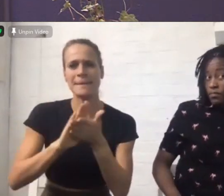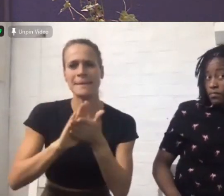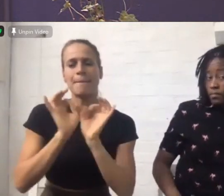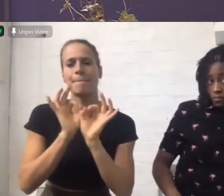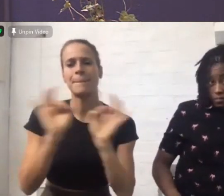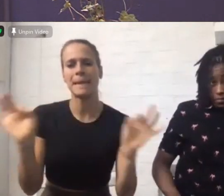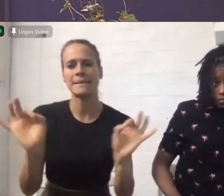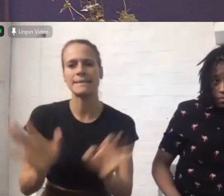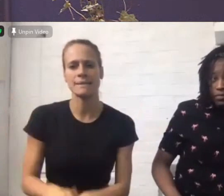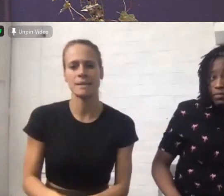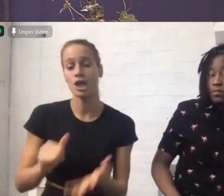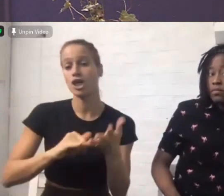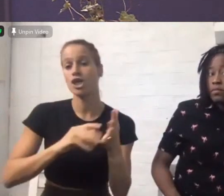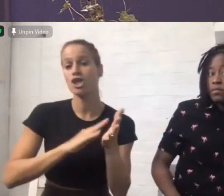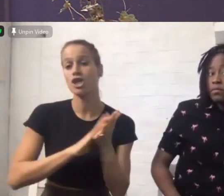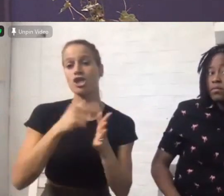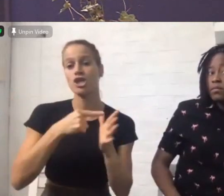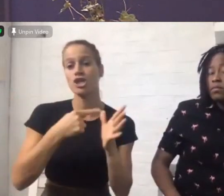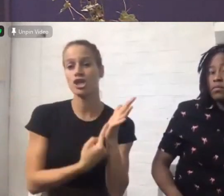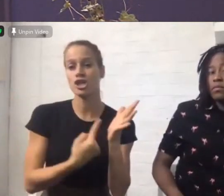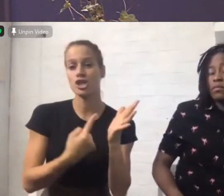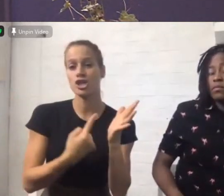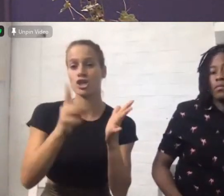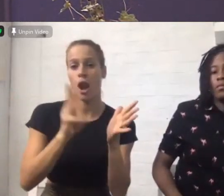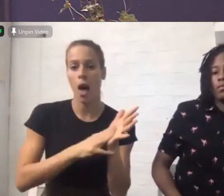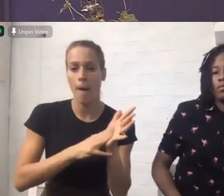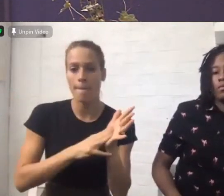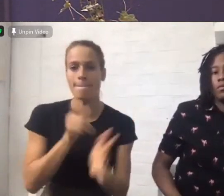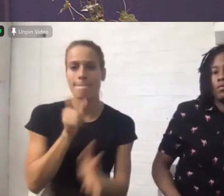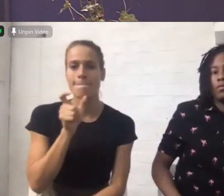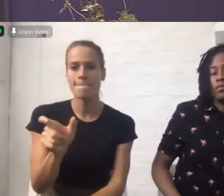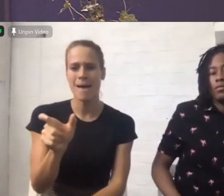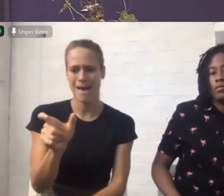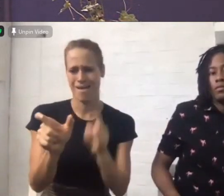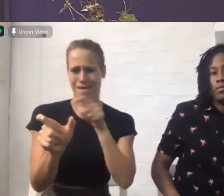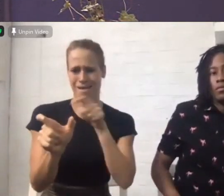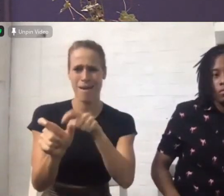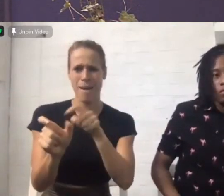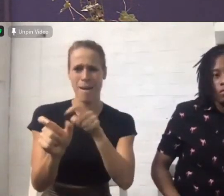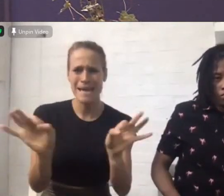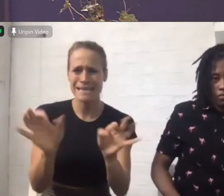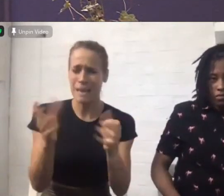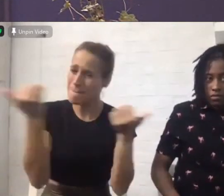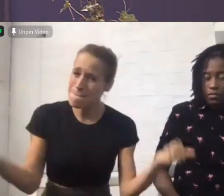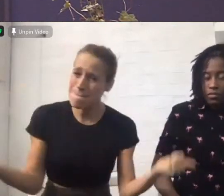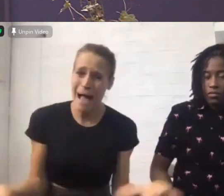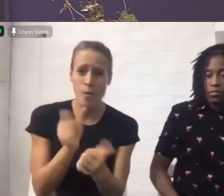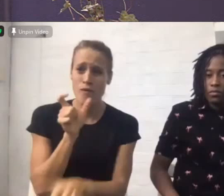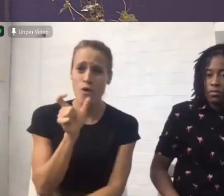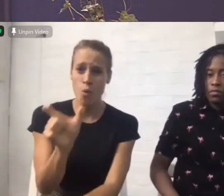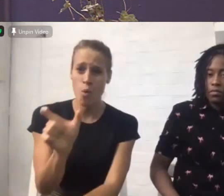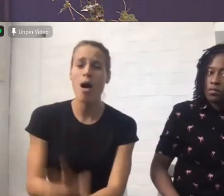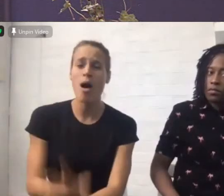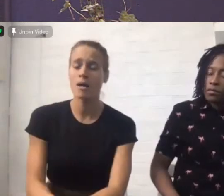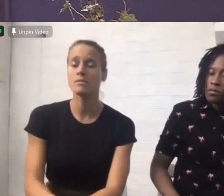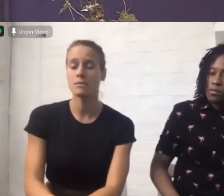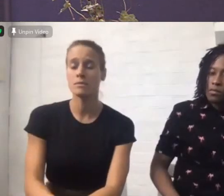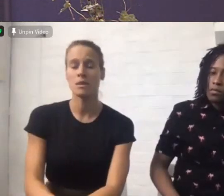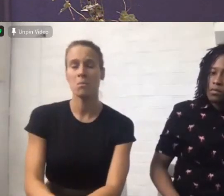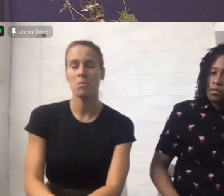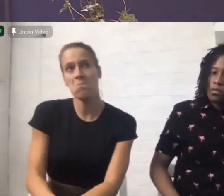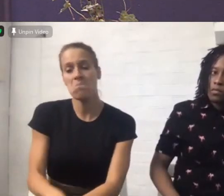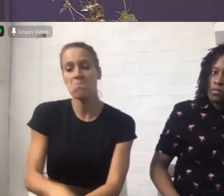power of the word shalom. We often translate it peace. But